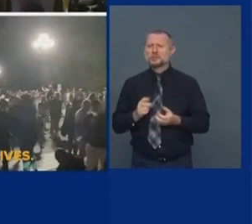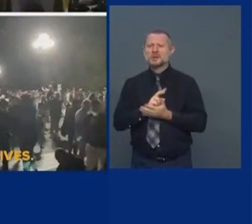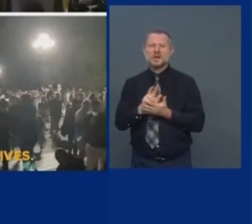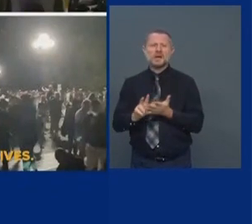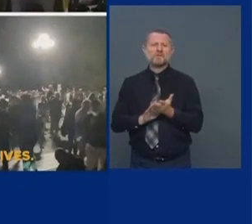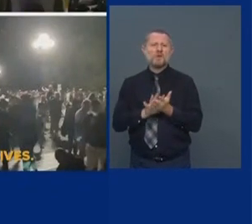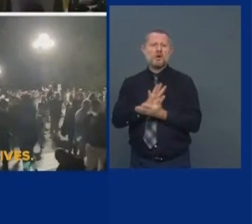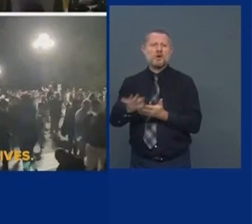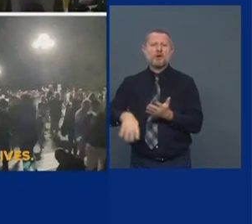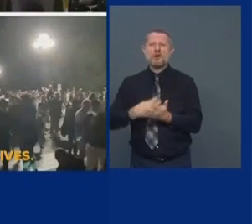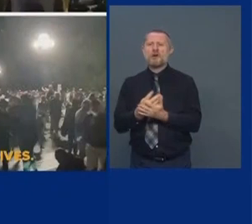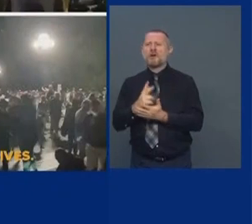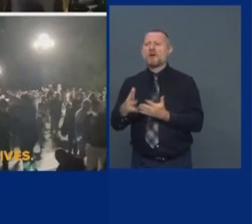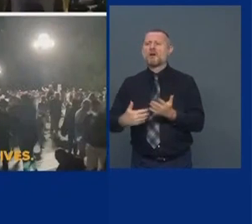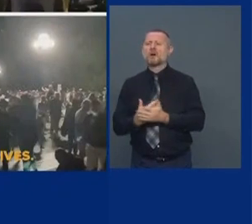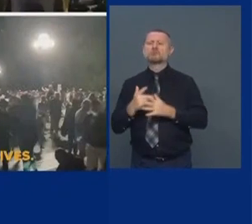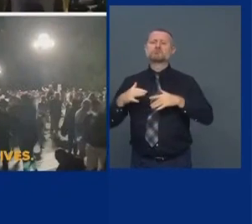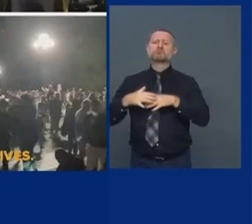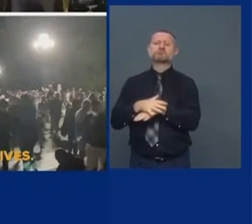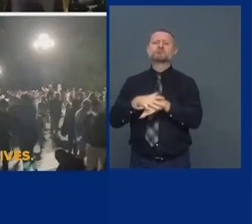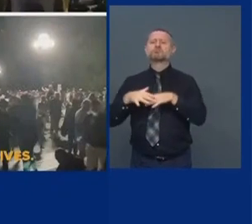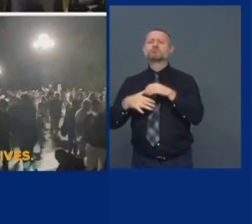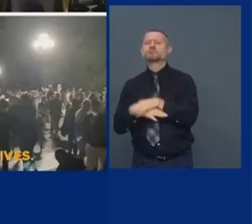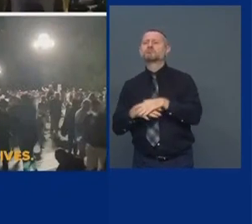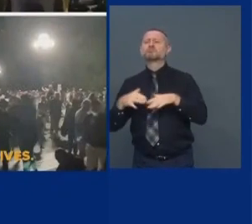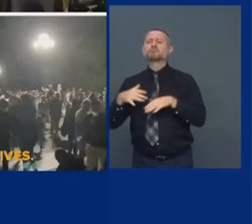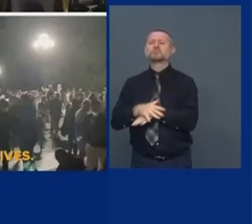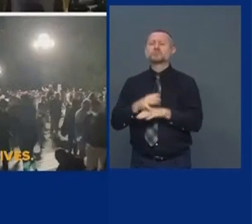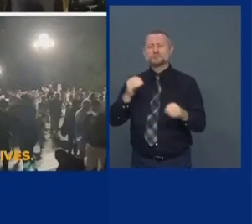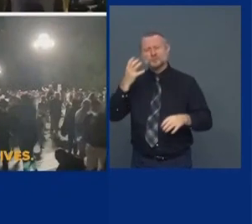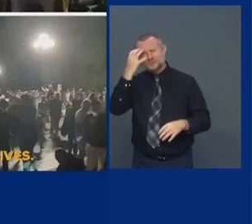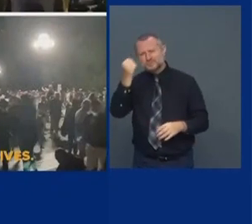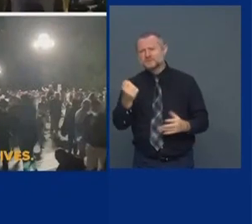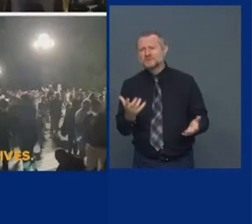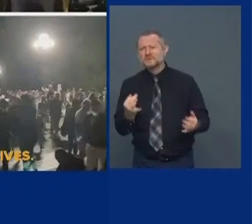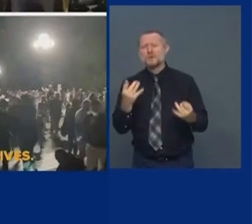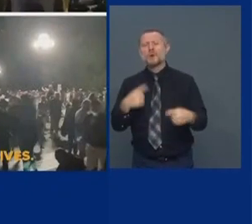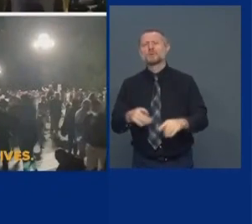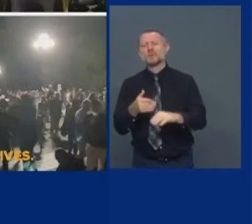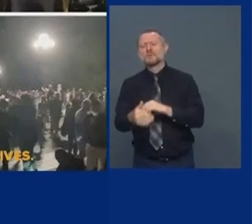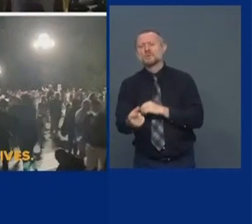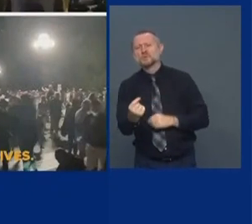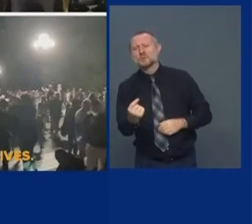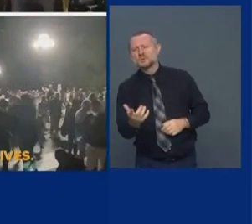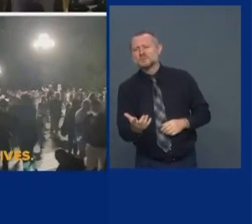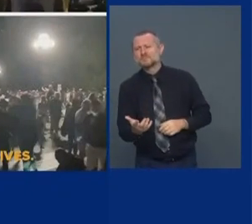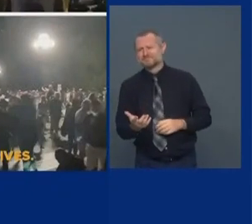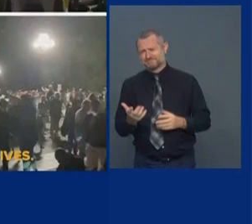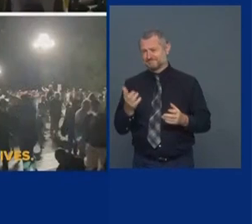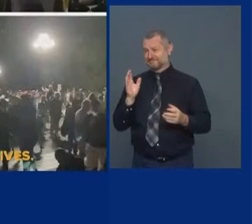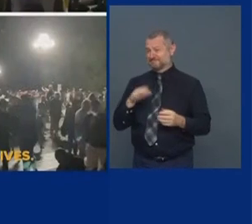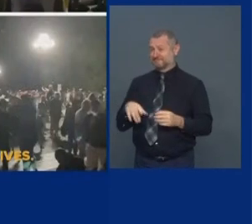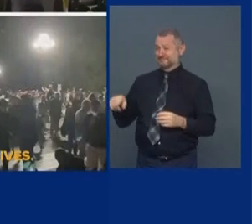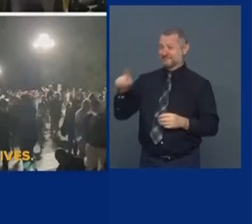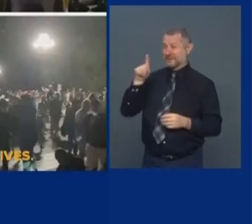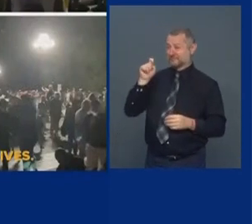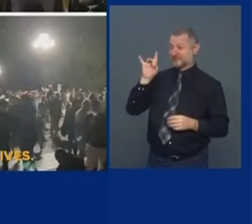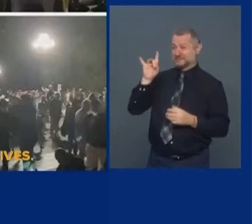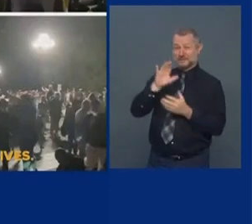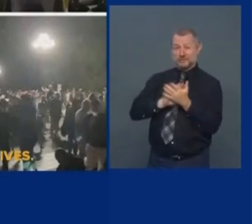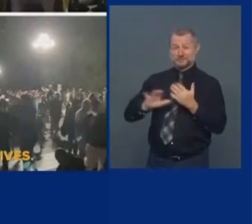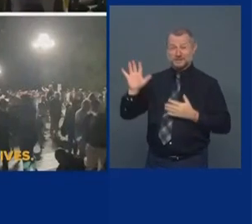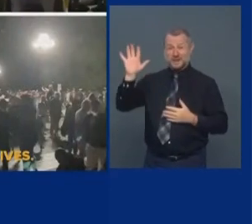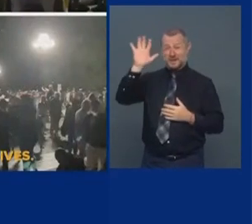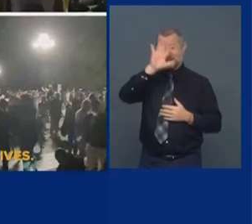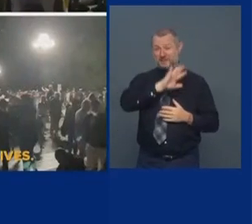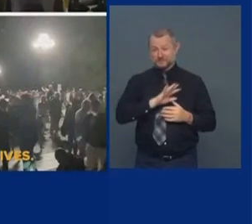do you think is going to happen? You know that 108 colleges nationwide have this problem. You